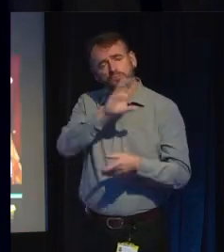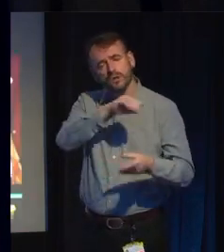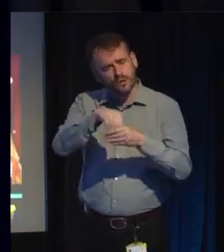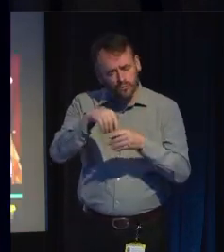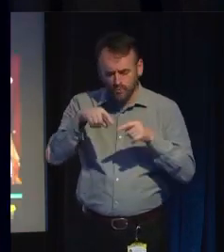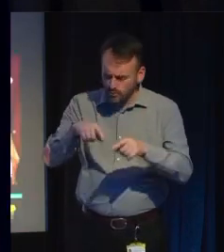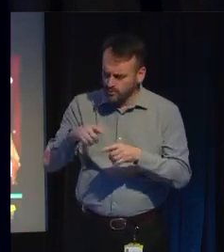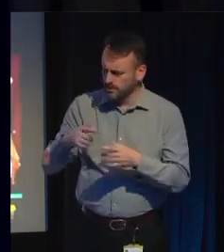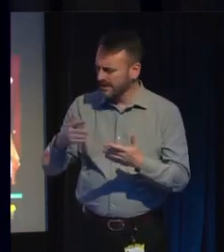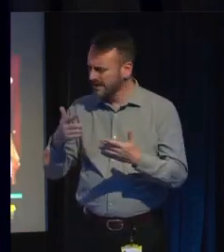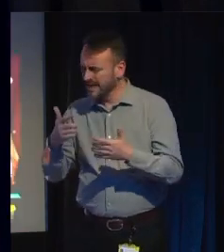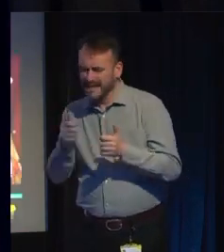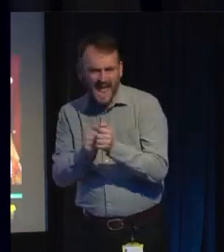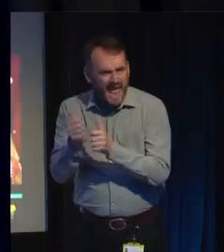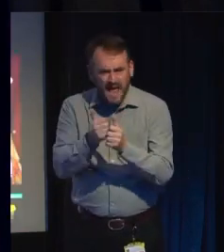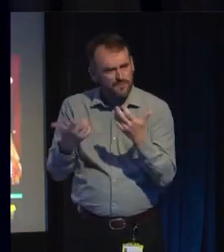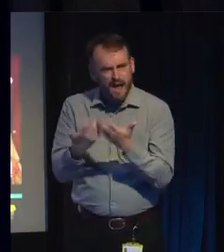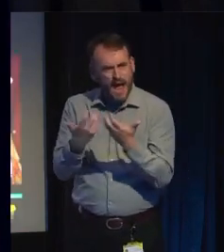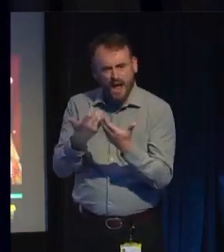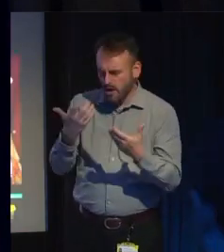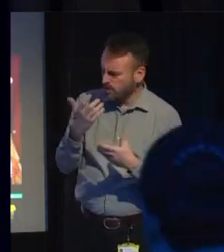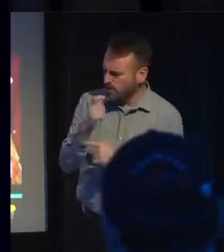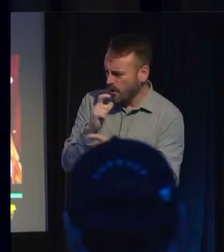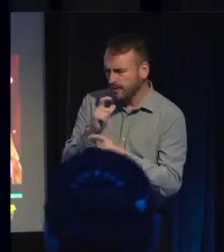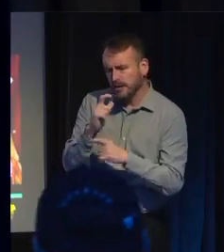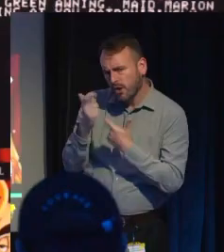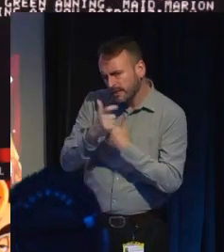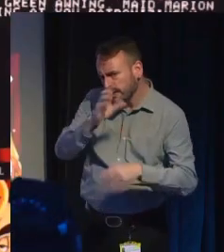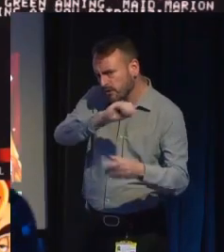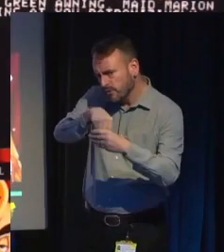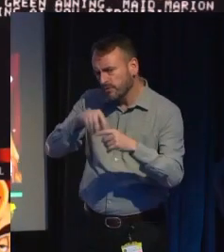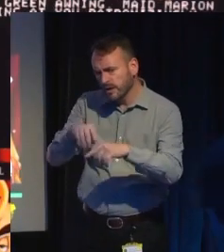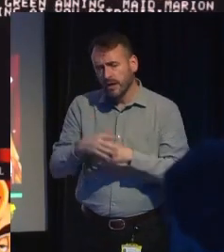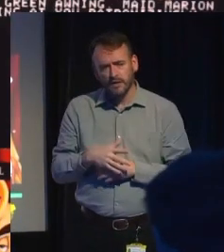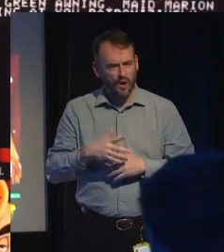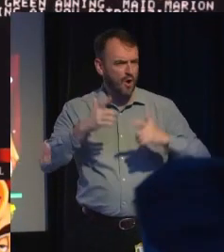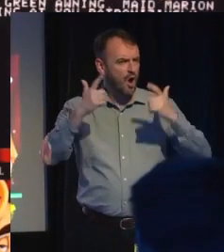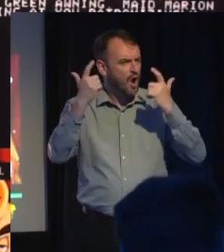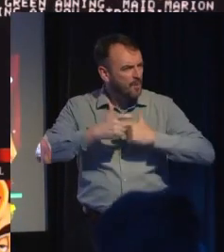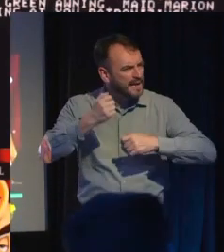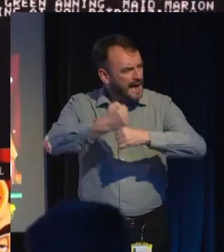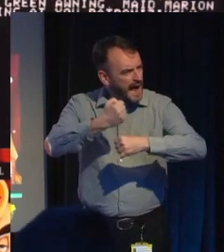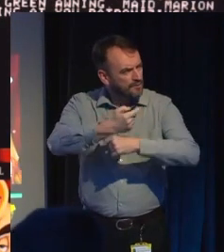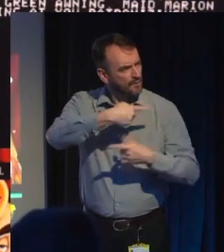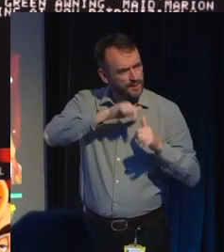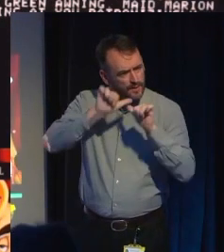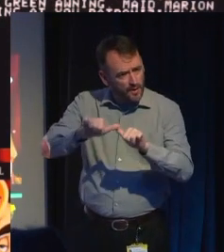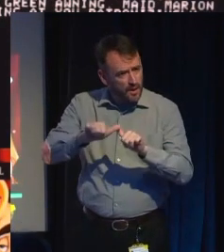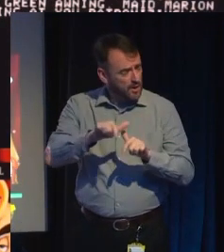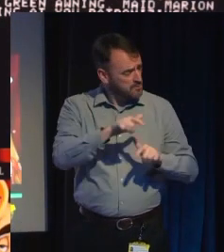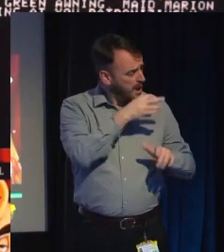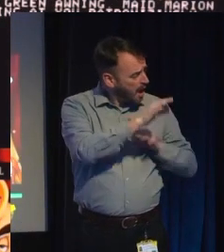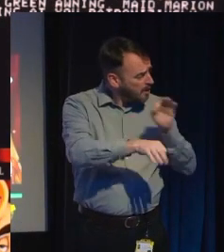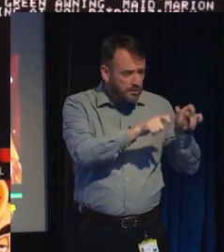So when we think about comedy, and we think about comedy games that we love, often people will say